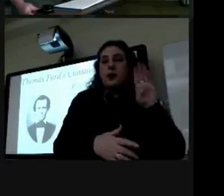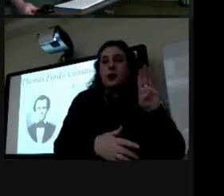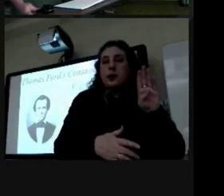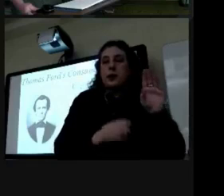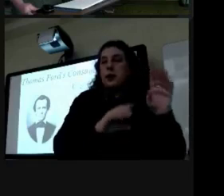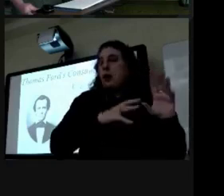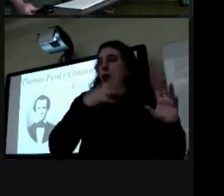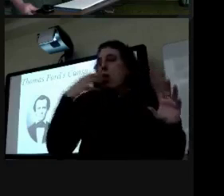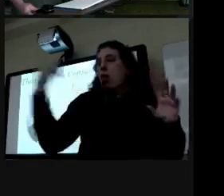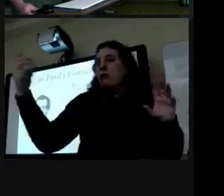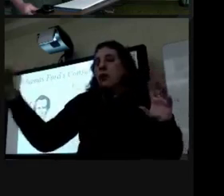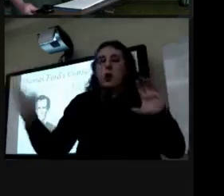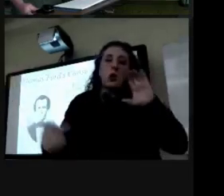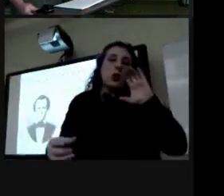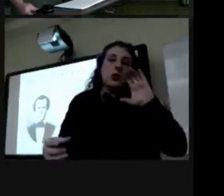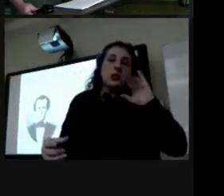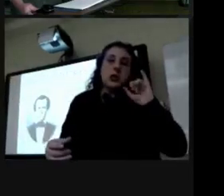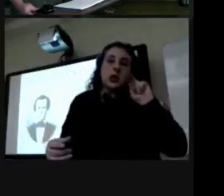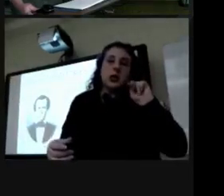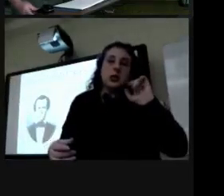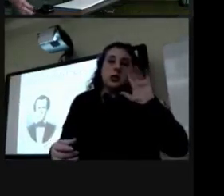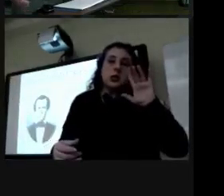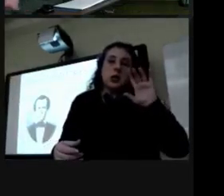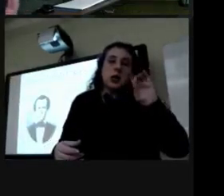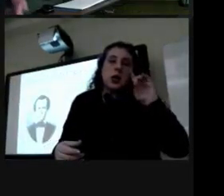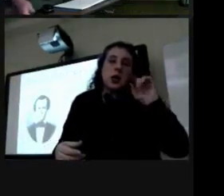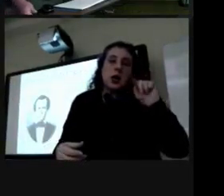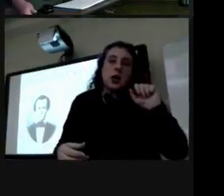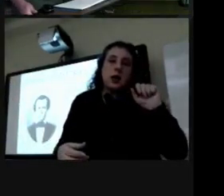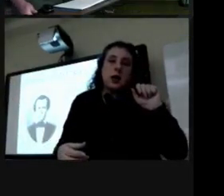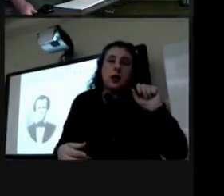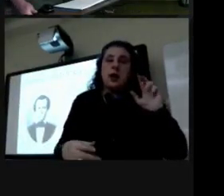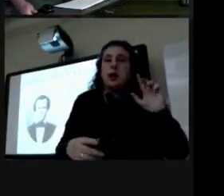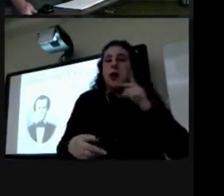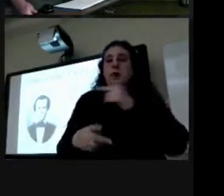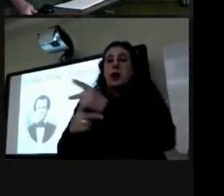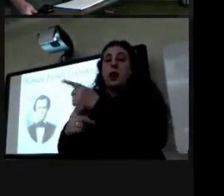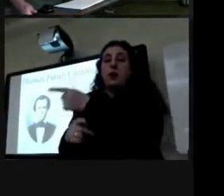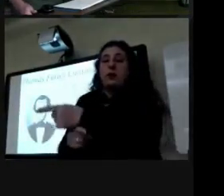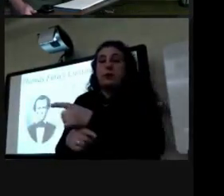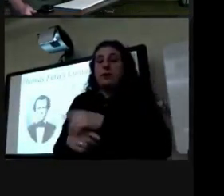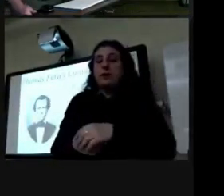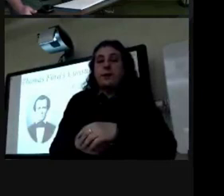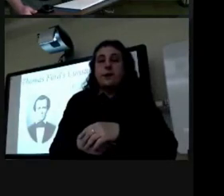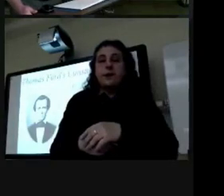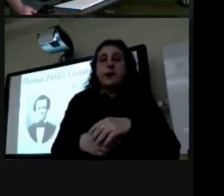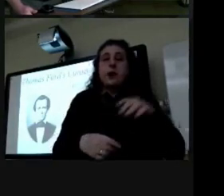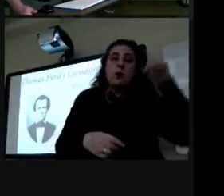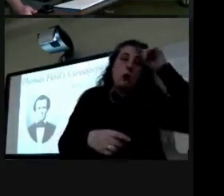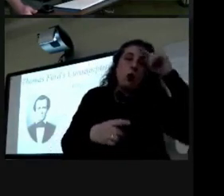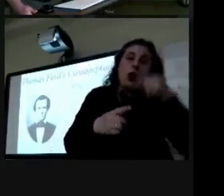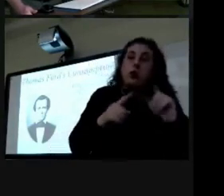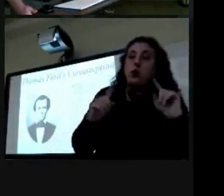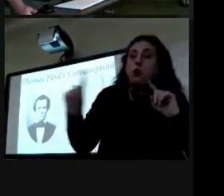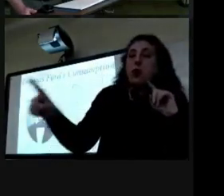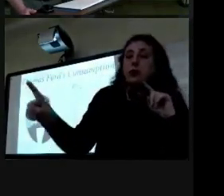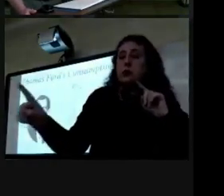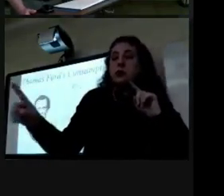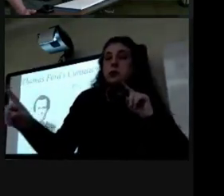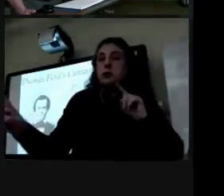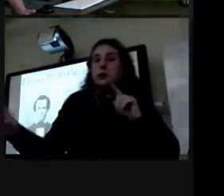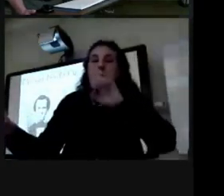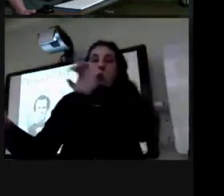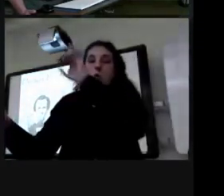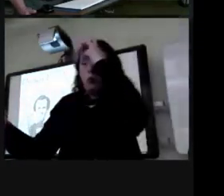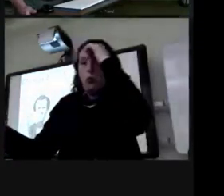resigned his judgeship to go with him and care for him until he died later that year and after that thomas returned and he